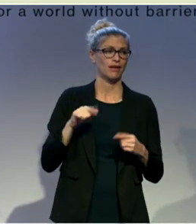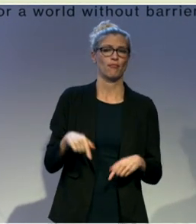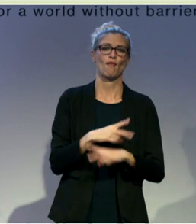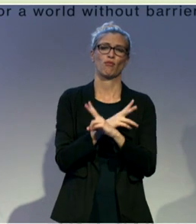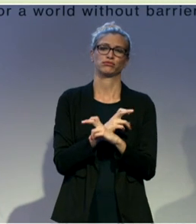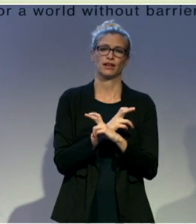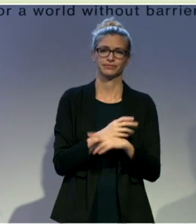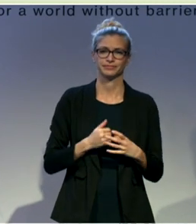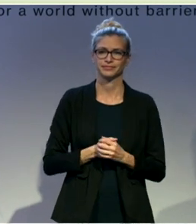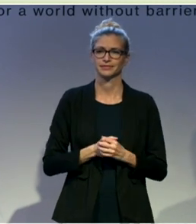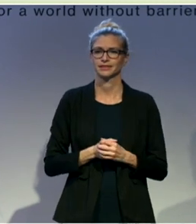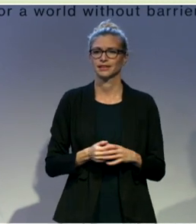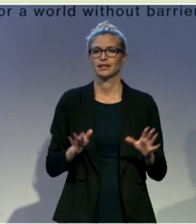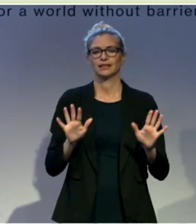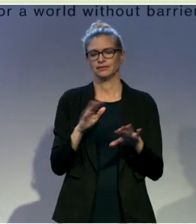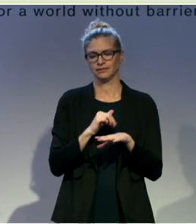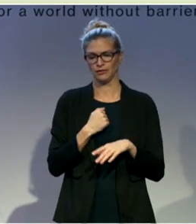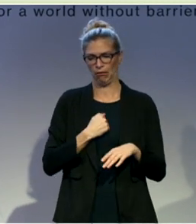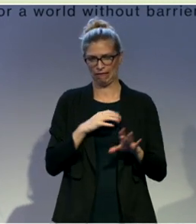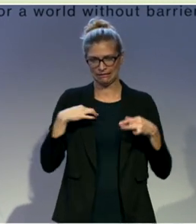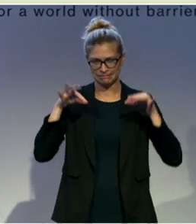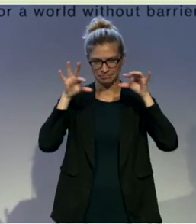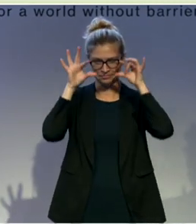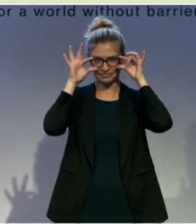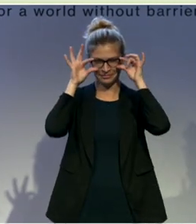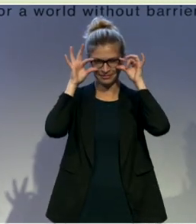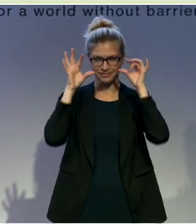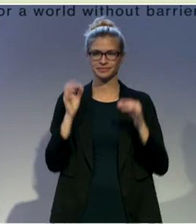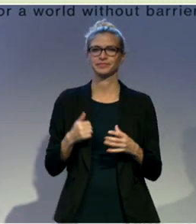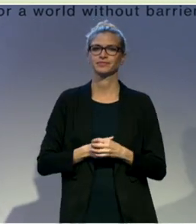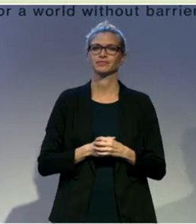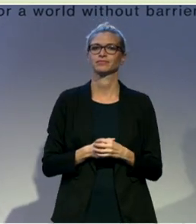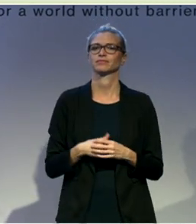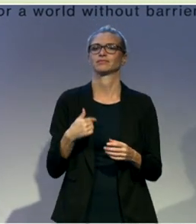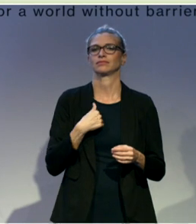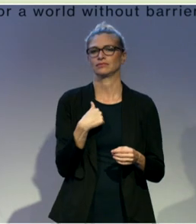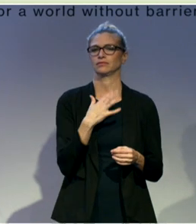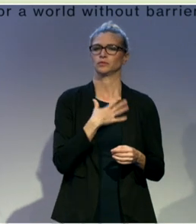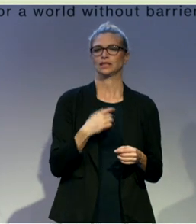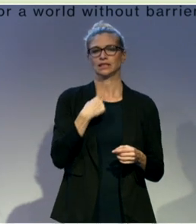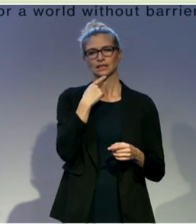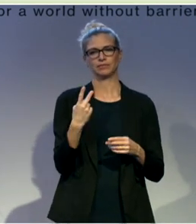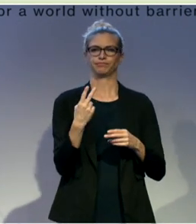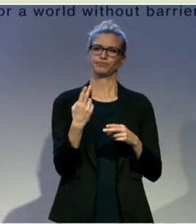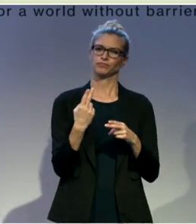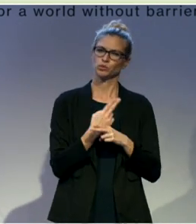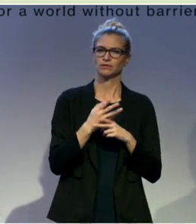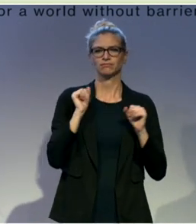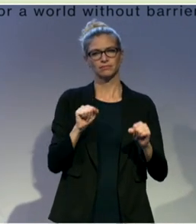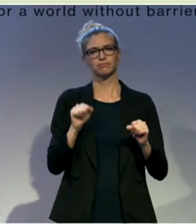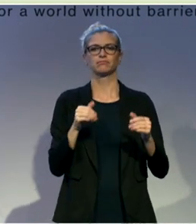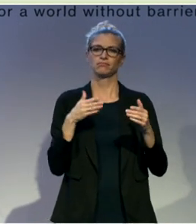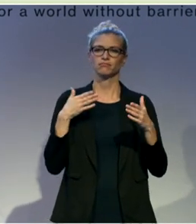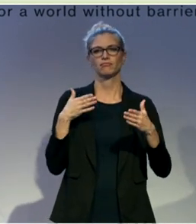way. She makes it an issue to use all of her possibilities in order to create a barrier-free society